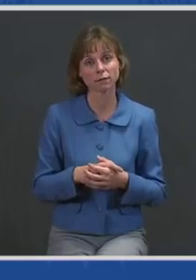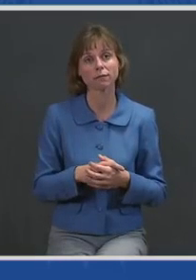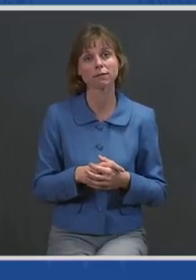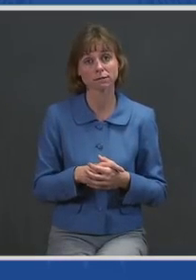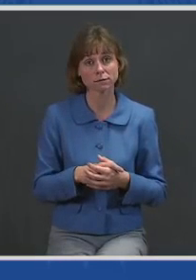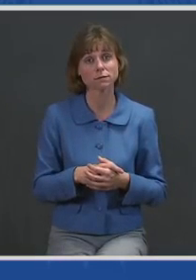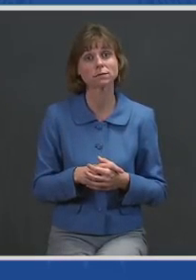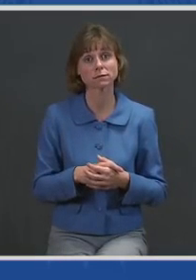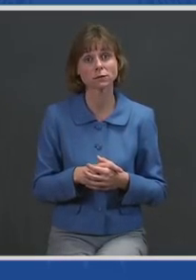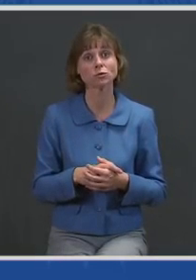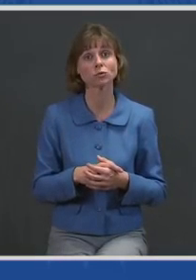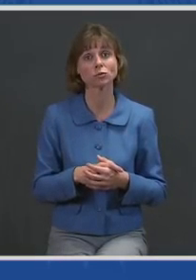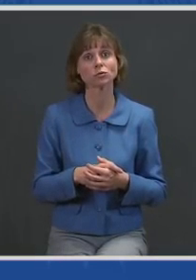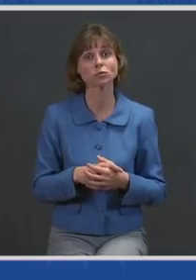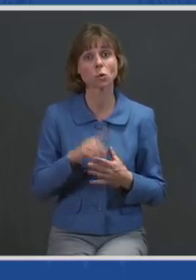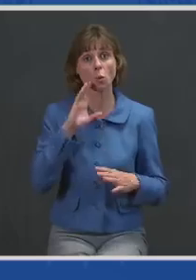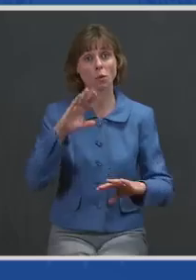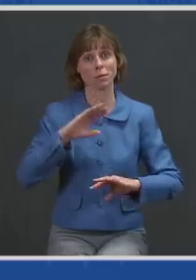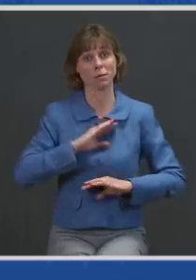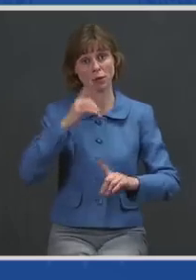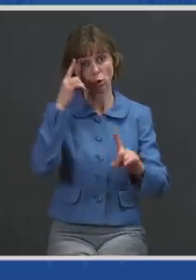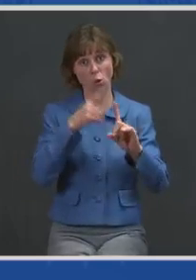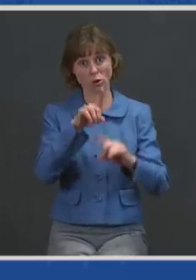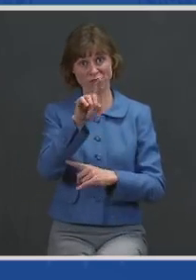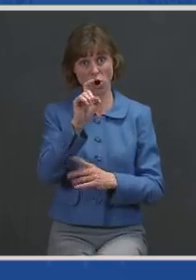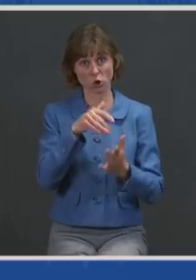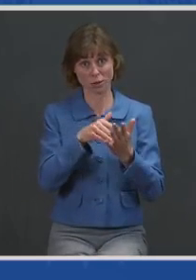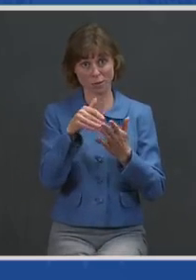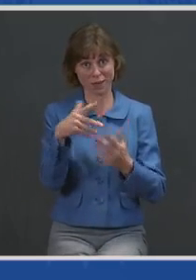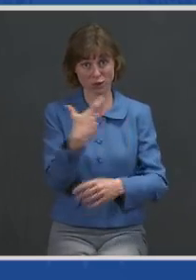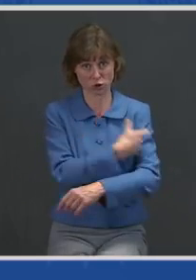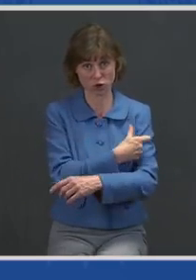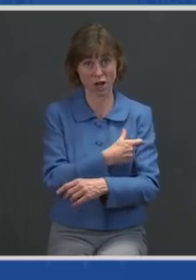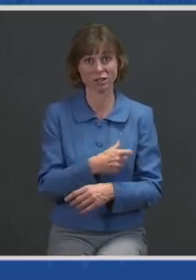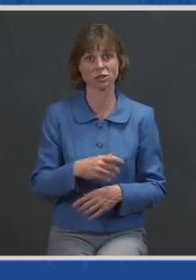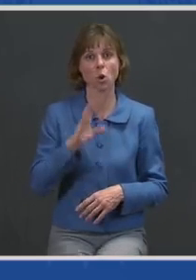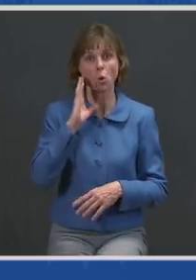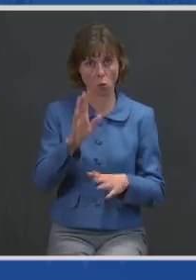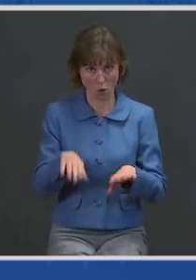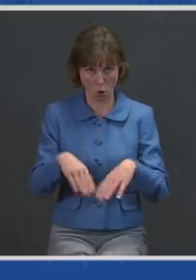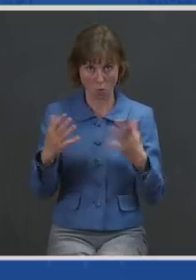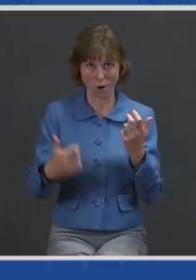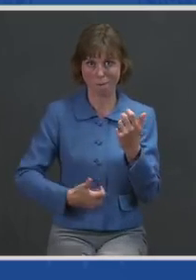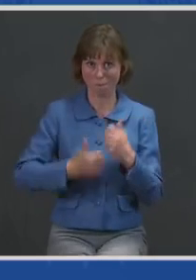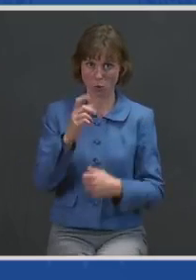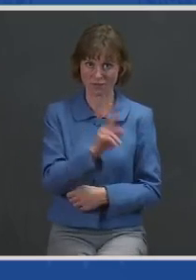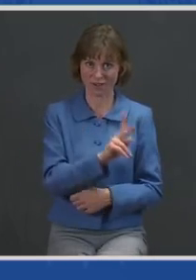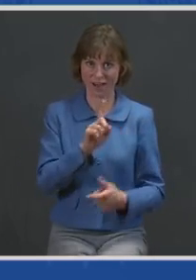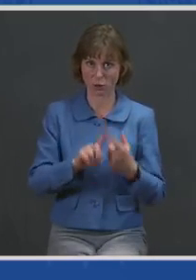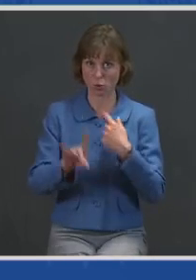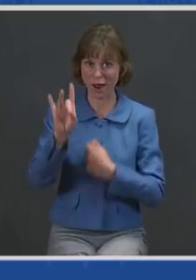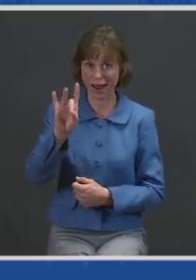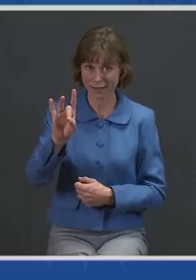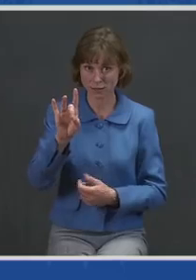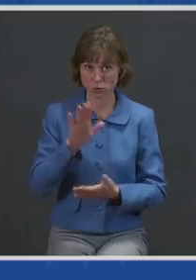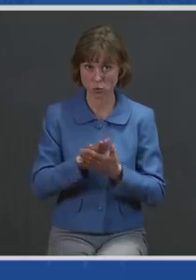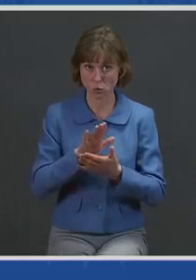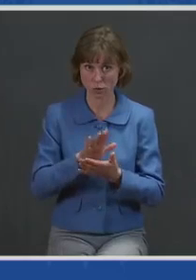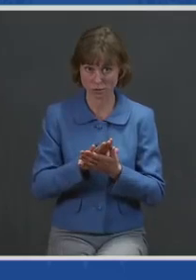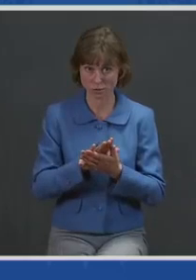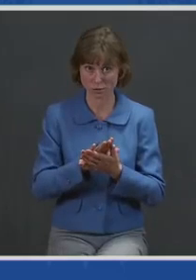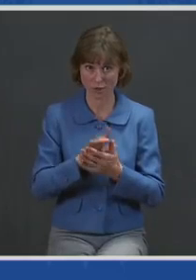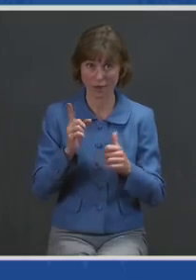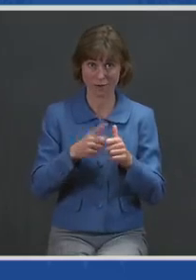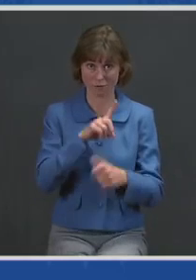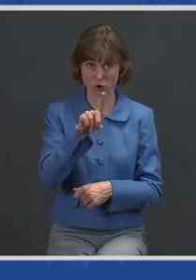stated at the same time about 100 million shots of opening majority of K through 8 schools in my first